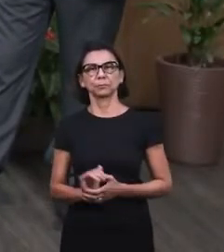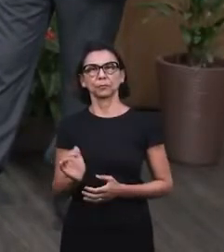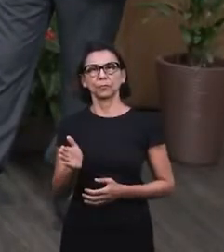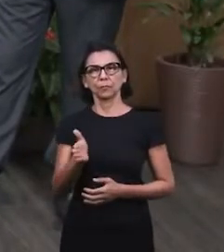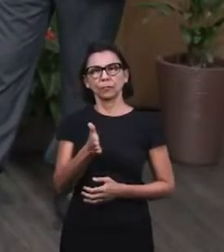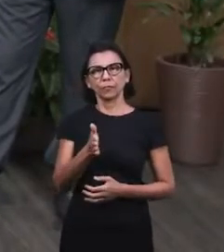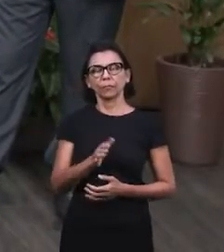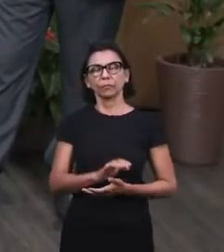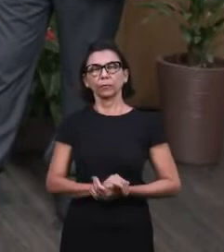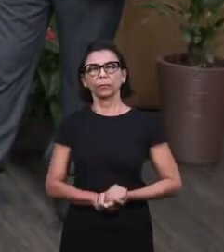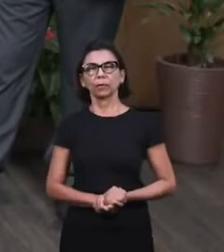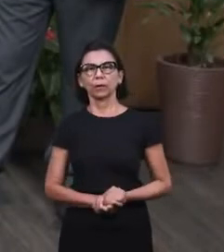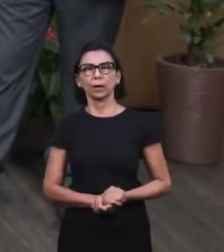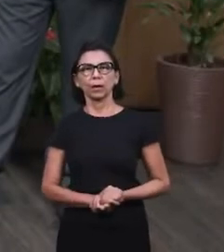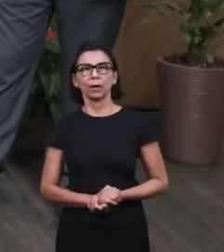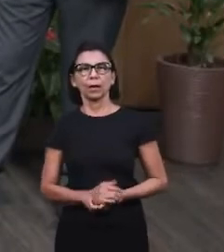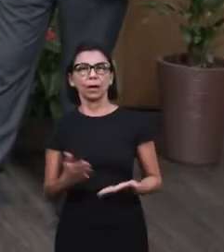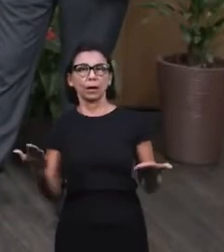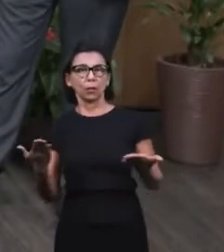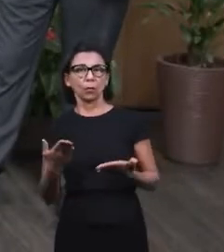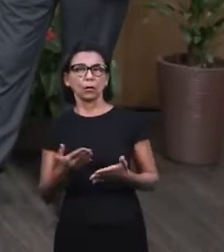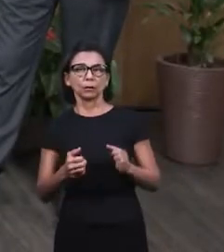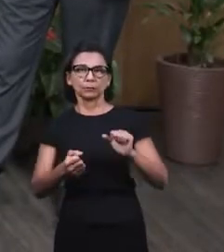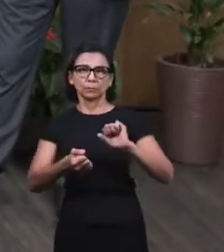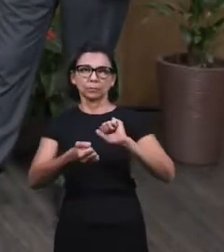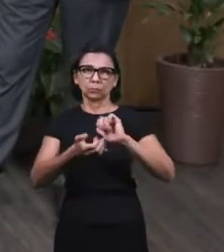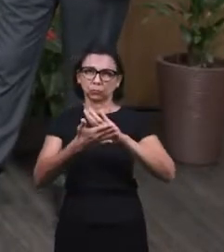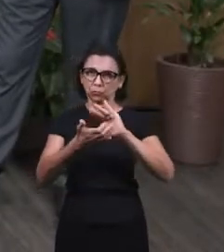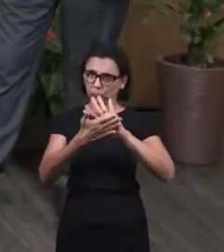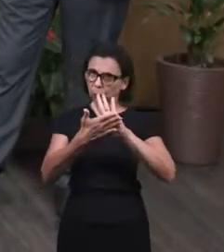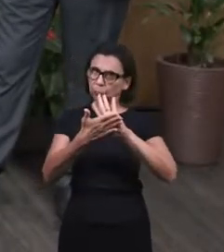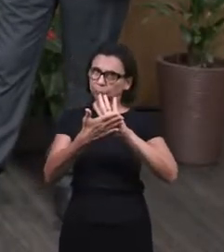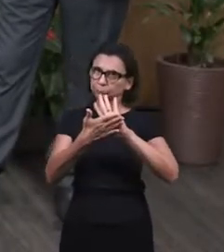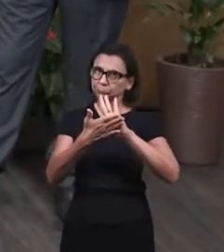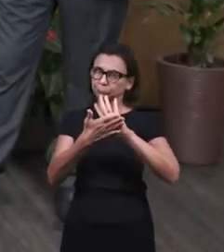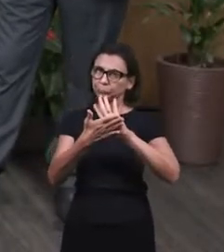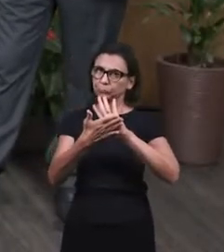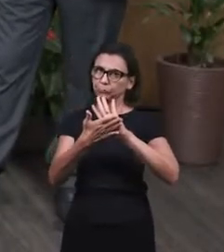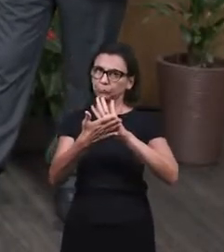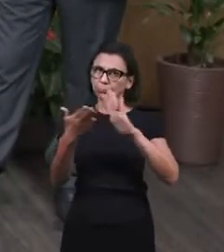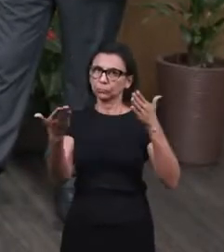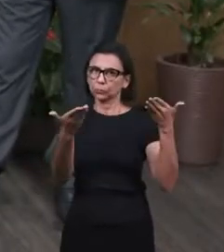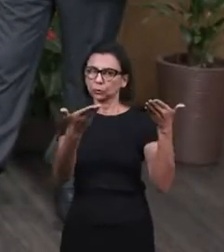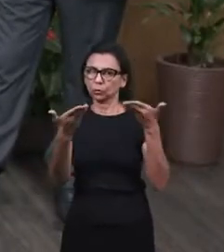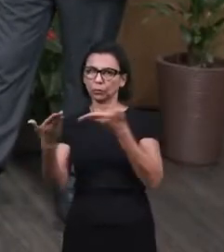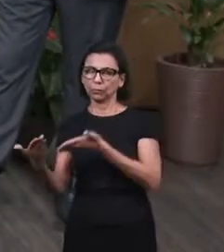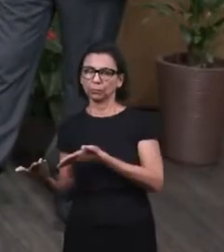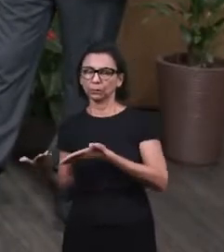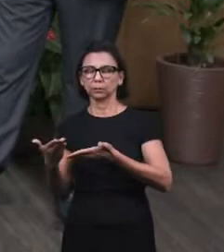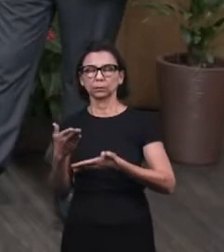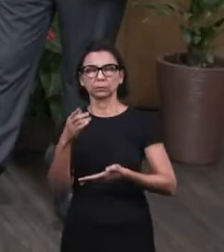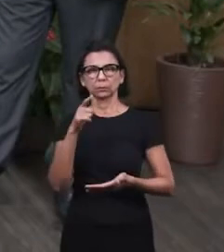In the sequence, we'll hear a song, and I would like to invite you